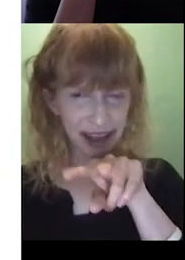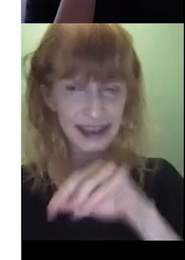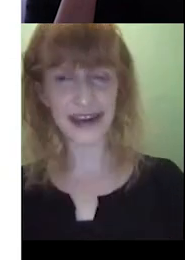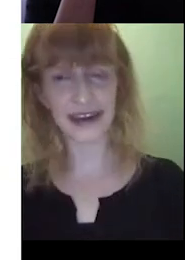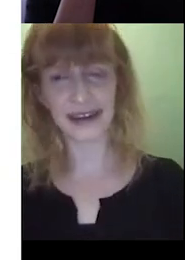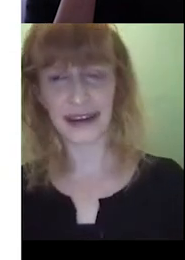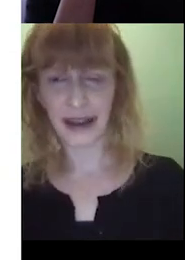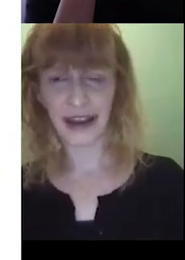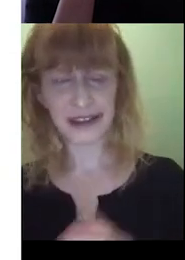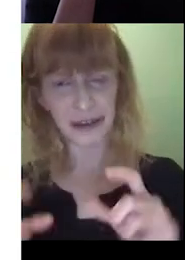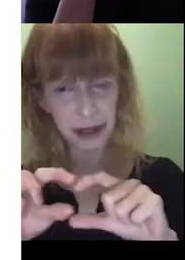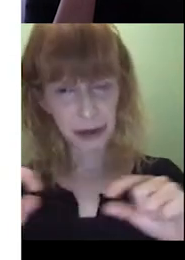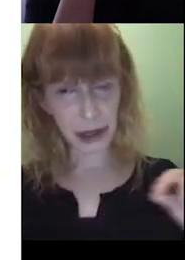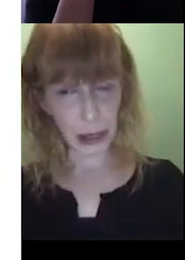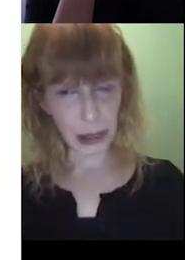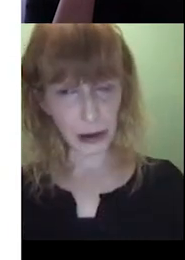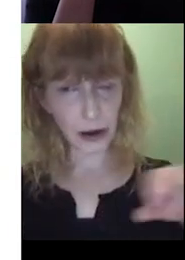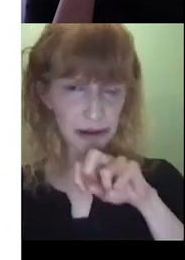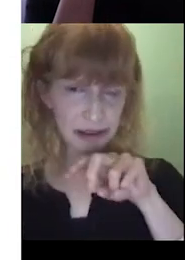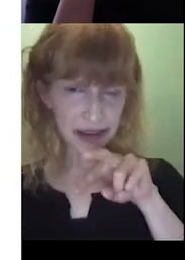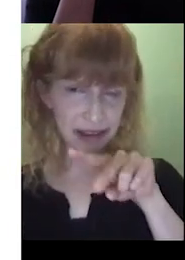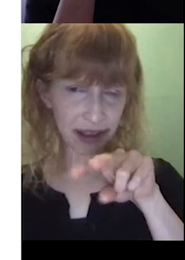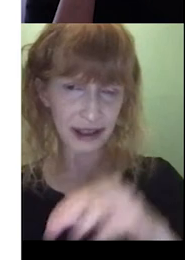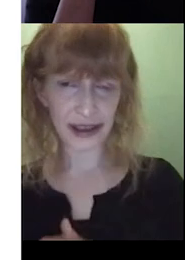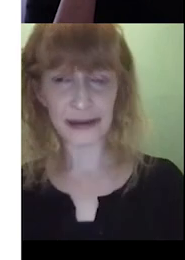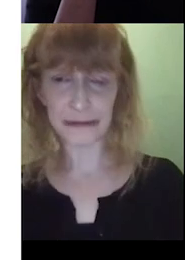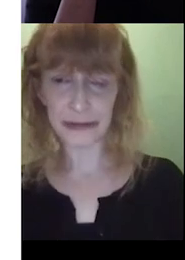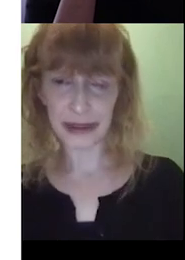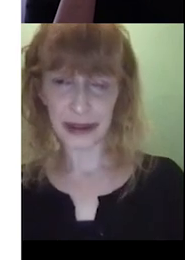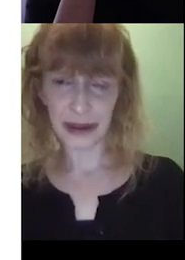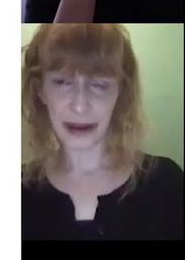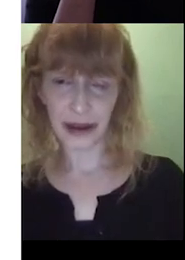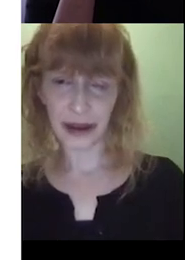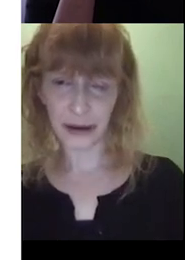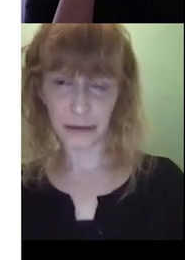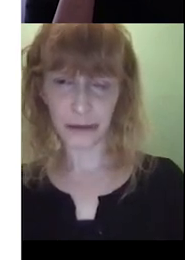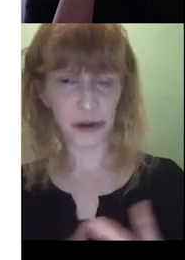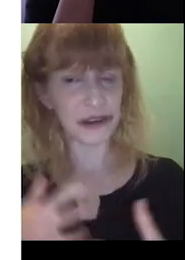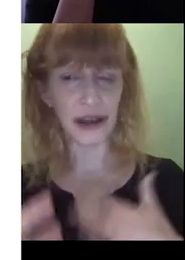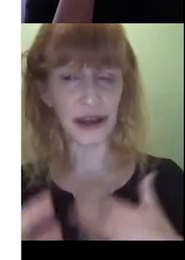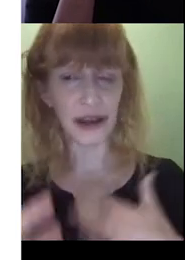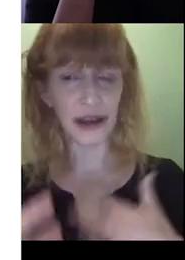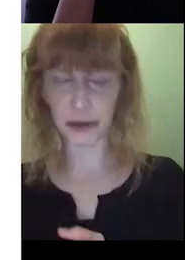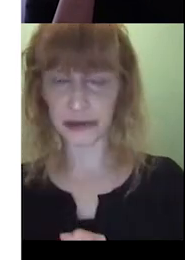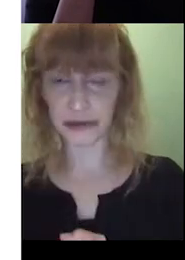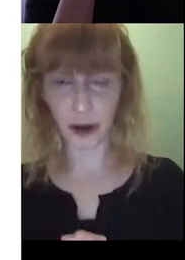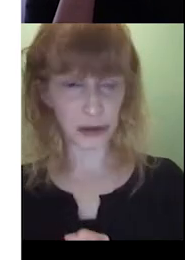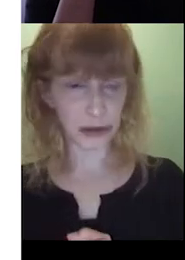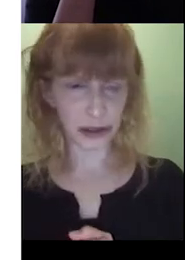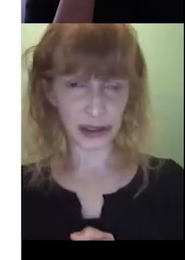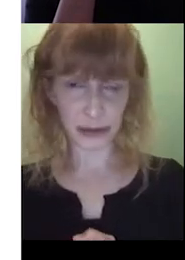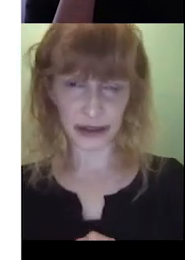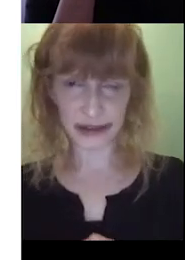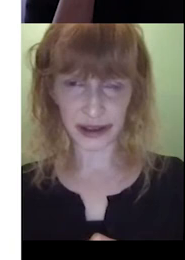snake. That's a very long snake. Um, what's another descriptive